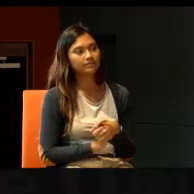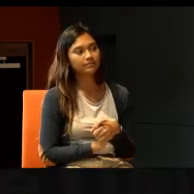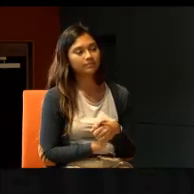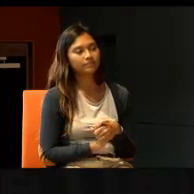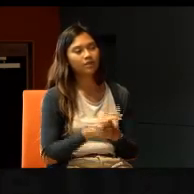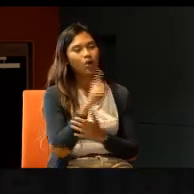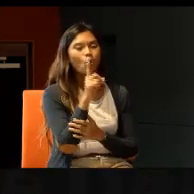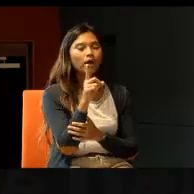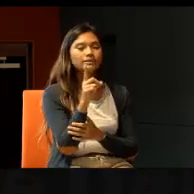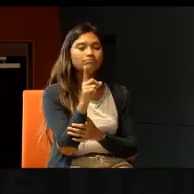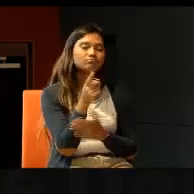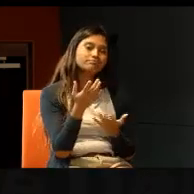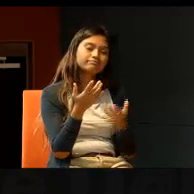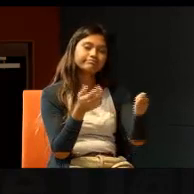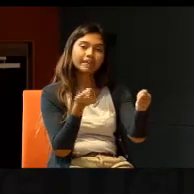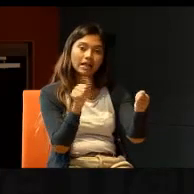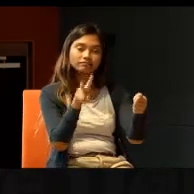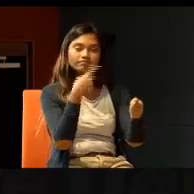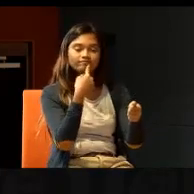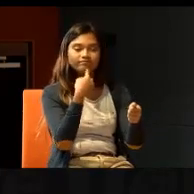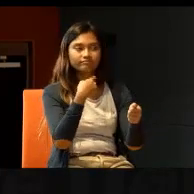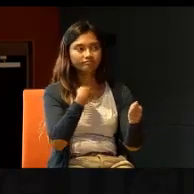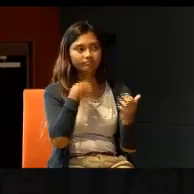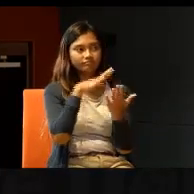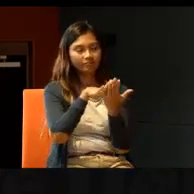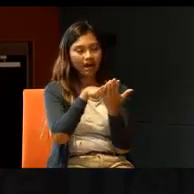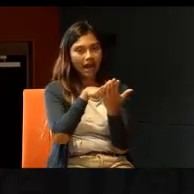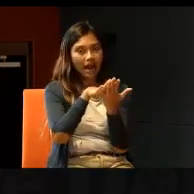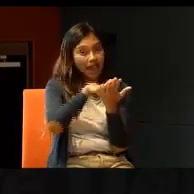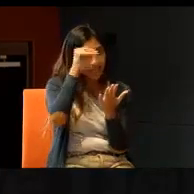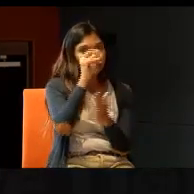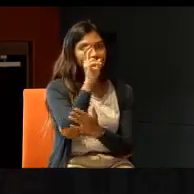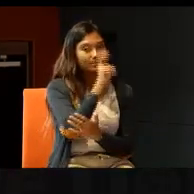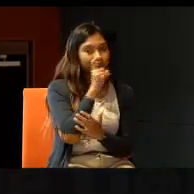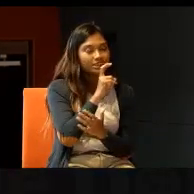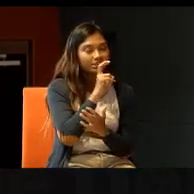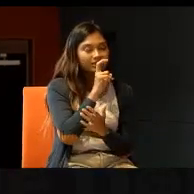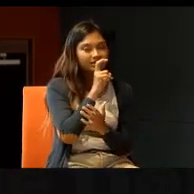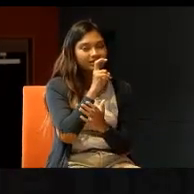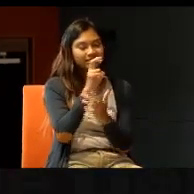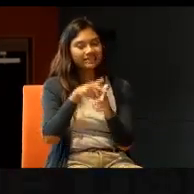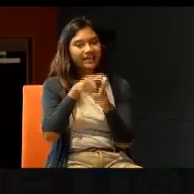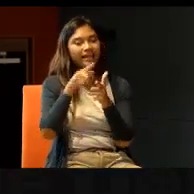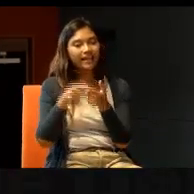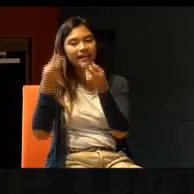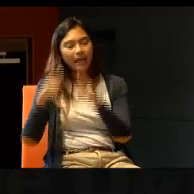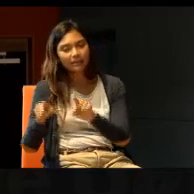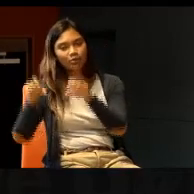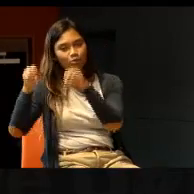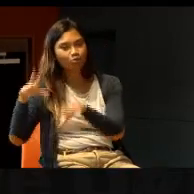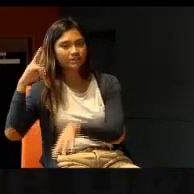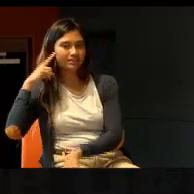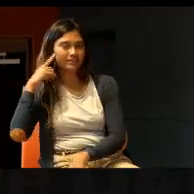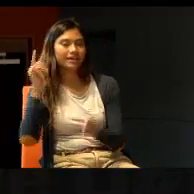one of those, I learned, I picked up speech, before I lost my hearing. That's why my speech is so clear.